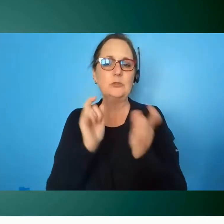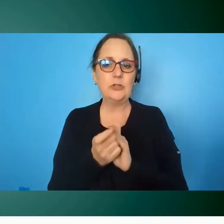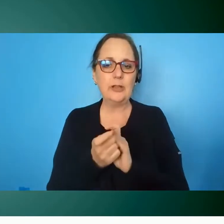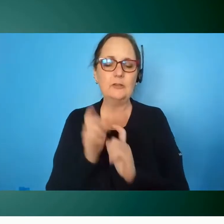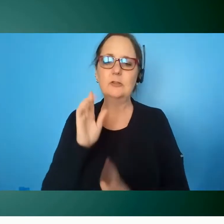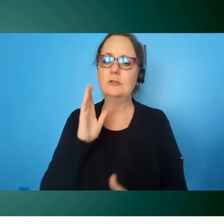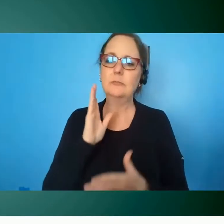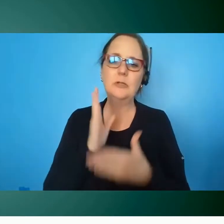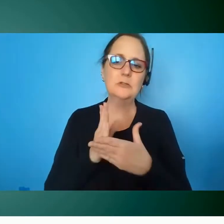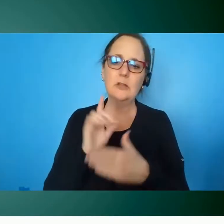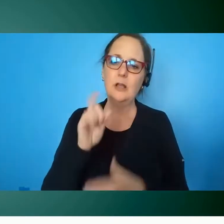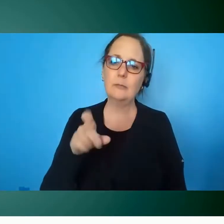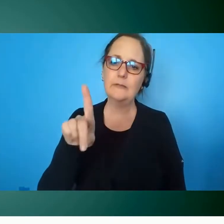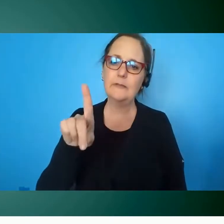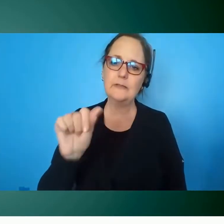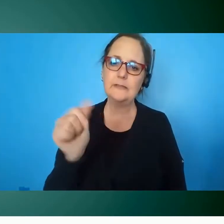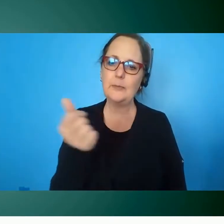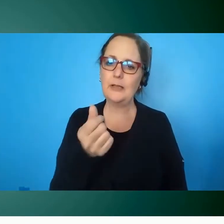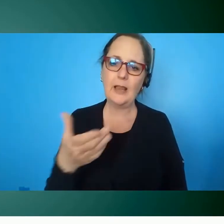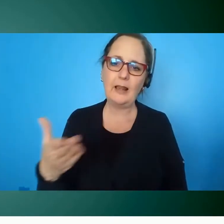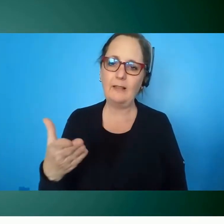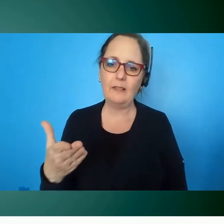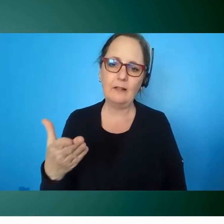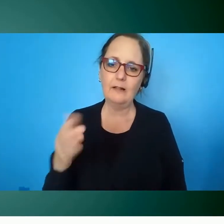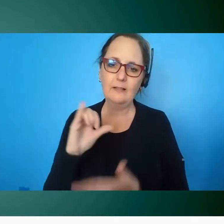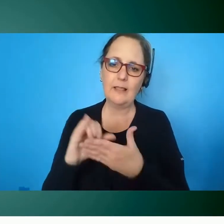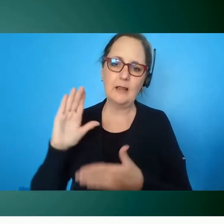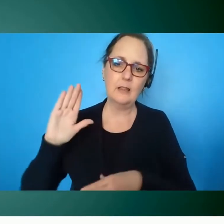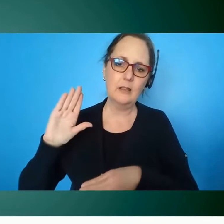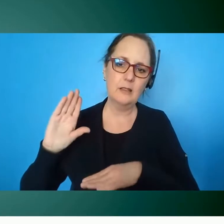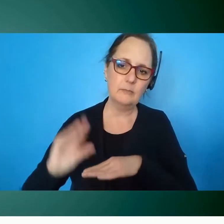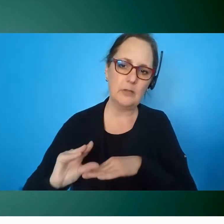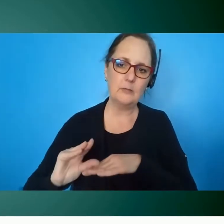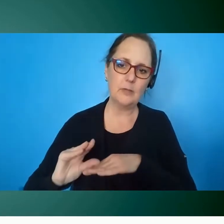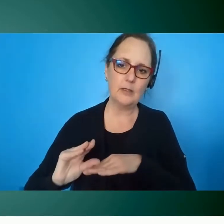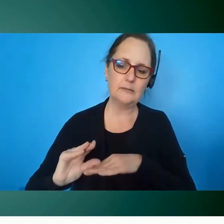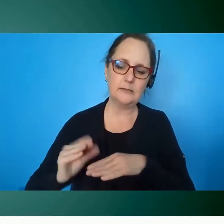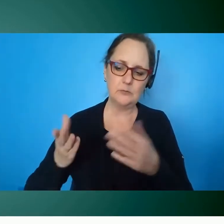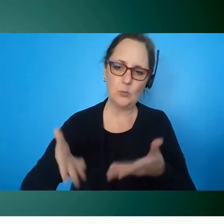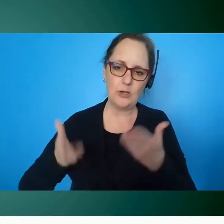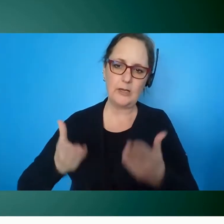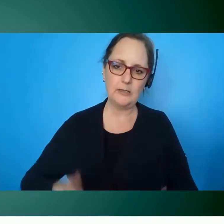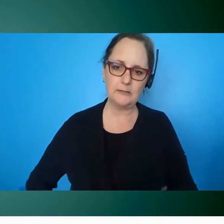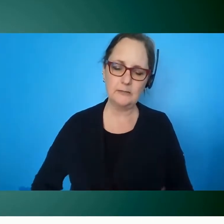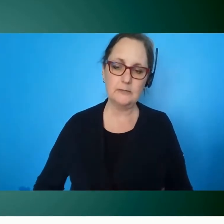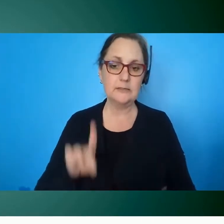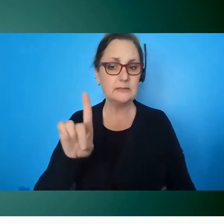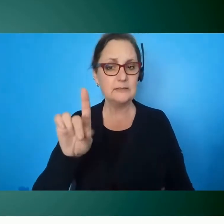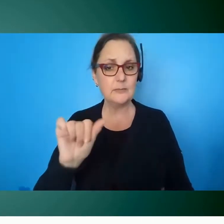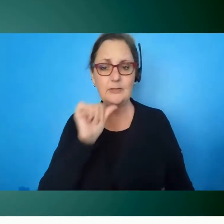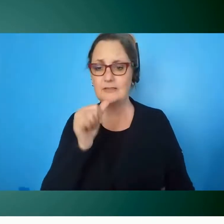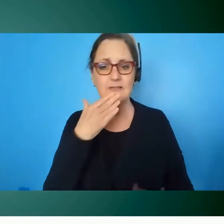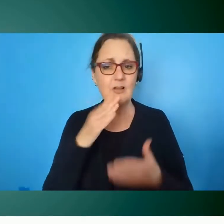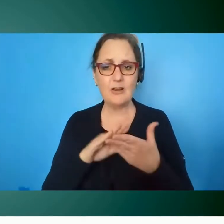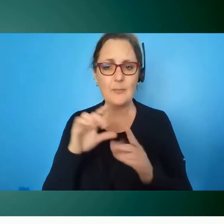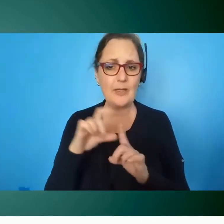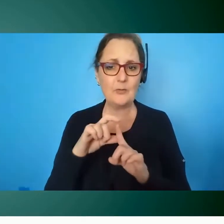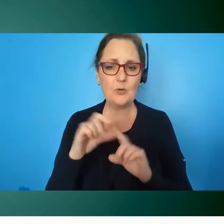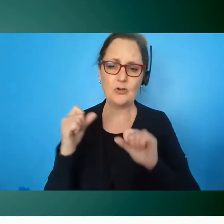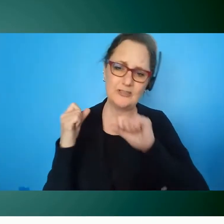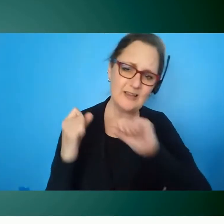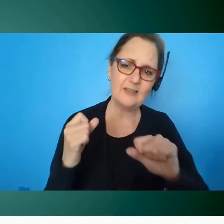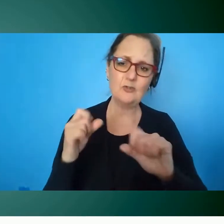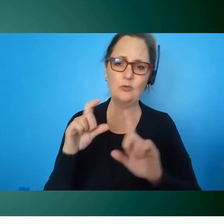anything that minimizes what it is disability is not a bad word it's a strong word